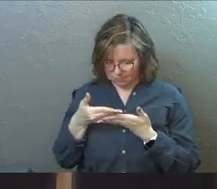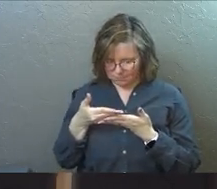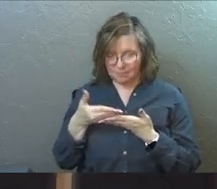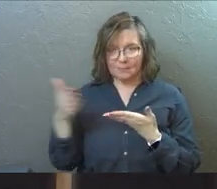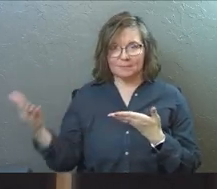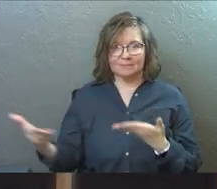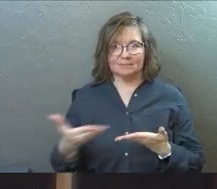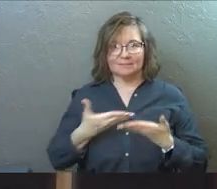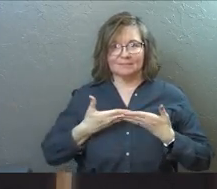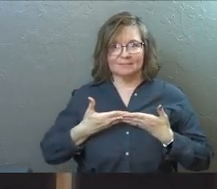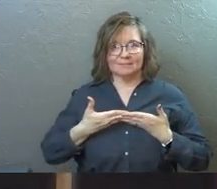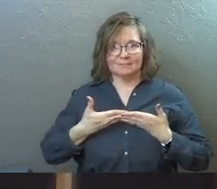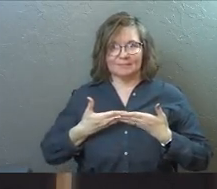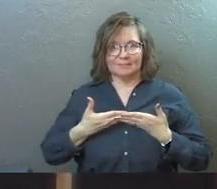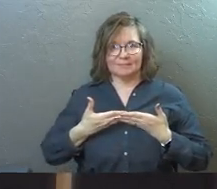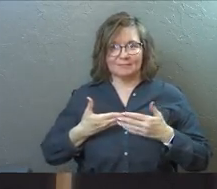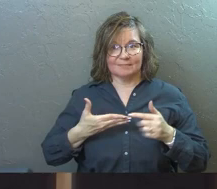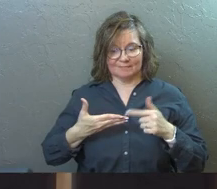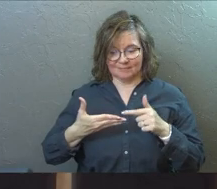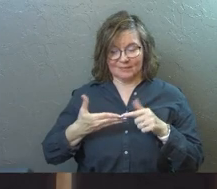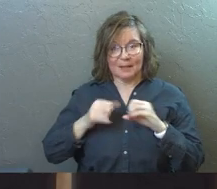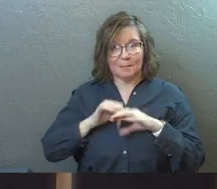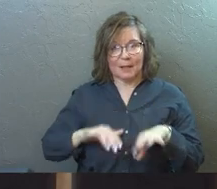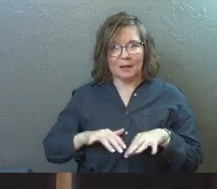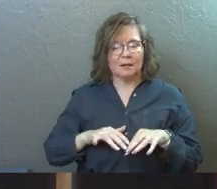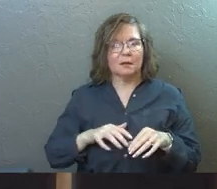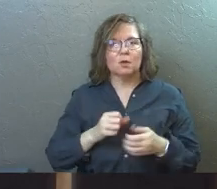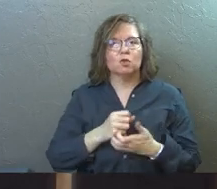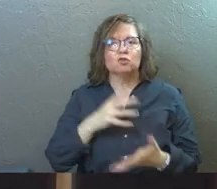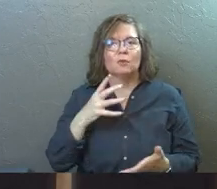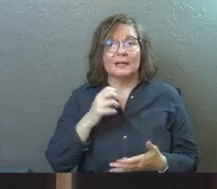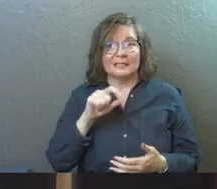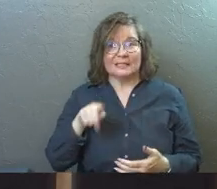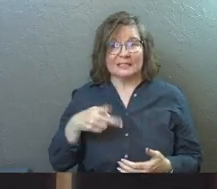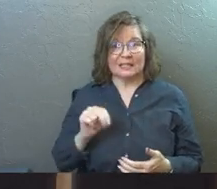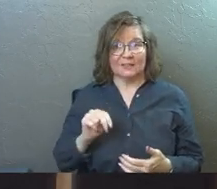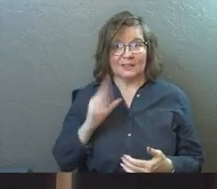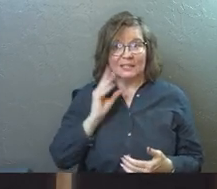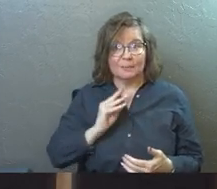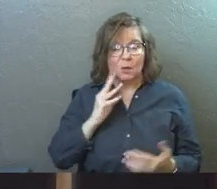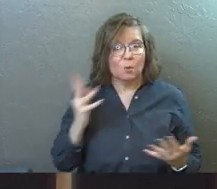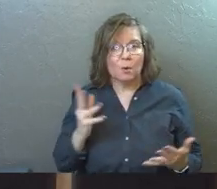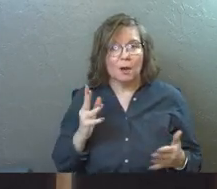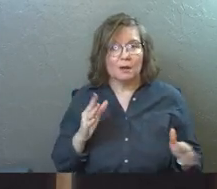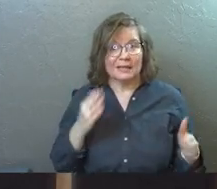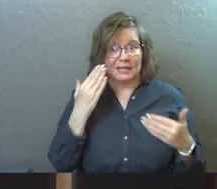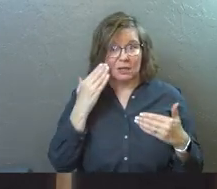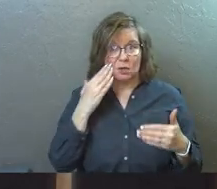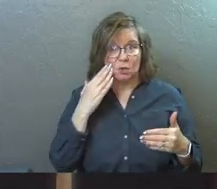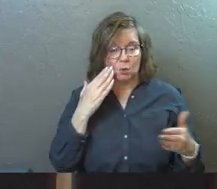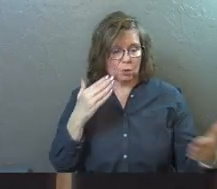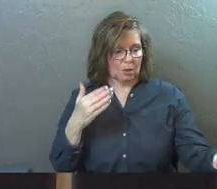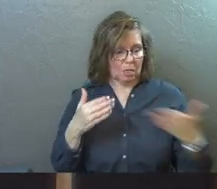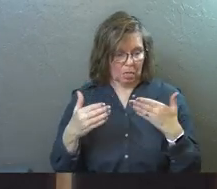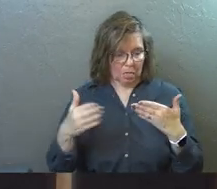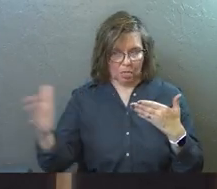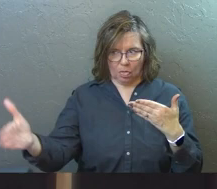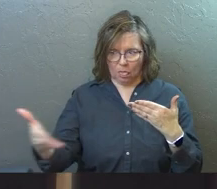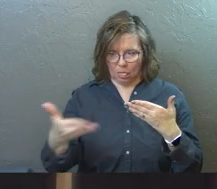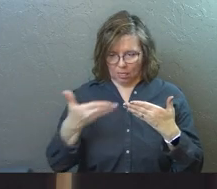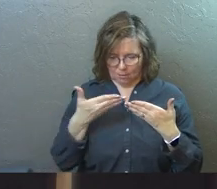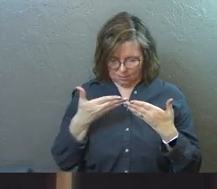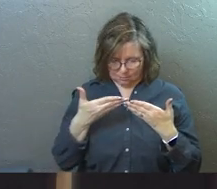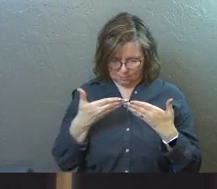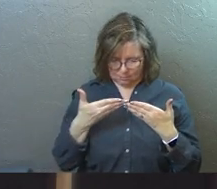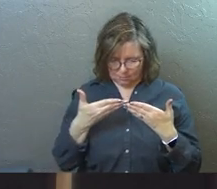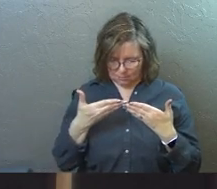It's hard to do. What, what treasure did Stephen have in the midst of everything Stephen was going through? He knew the treasure that these people